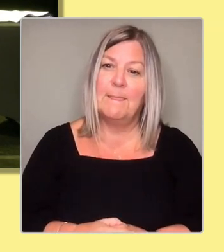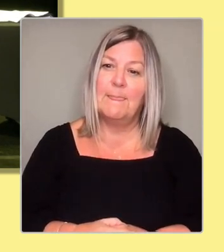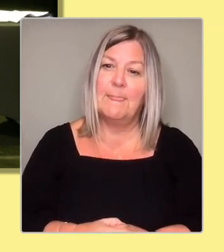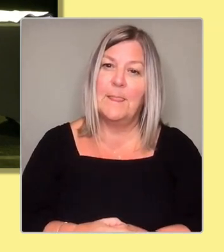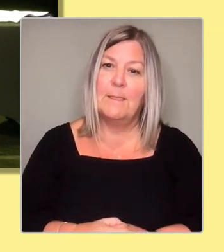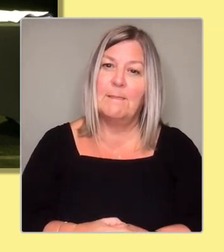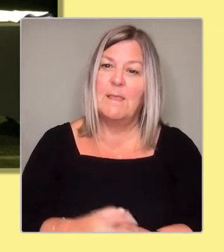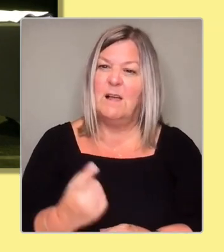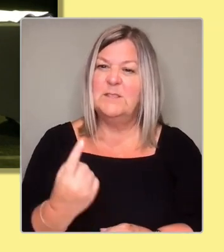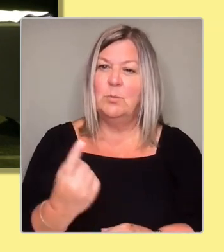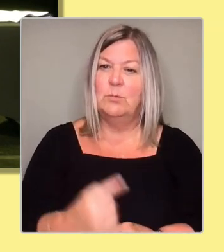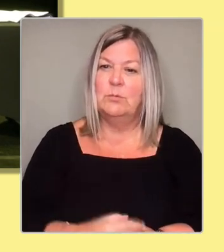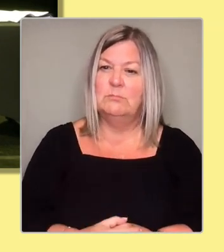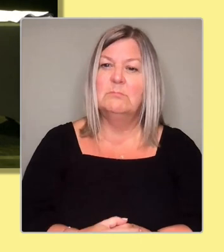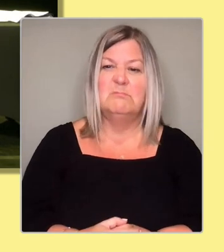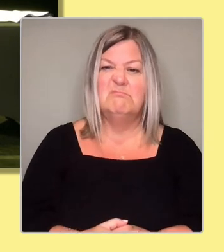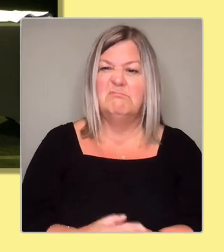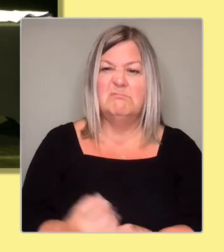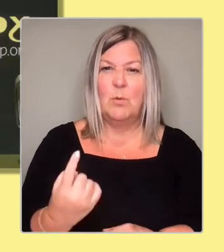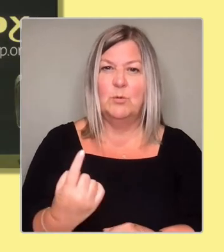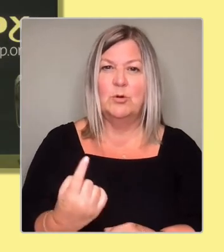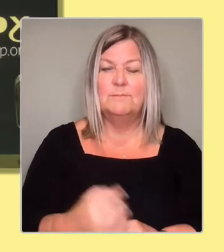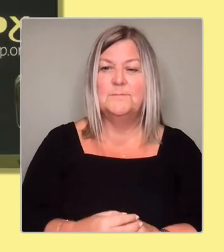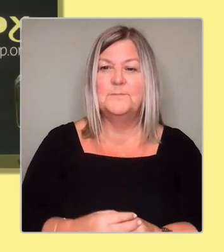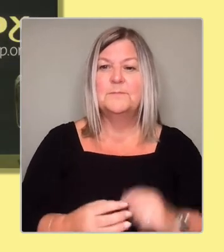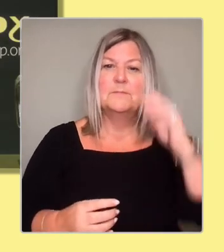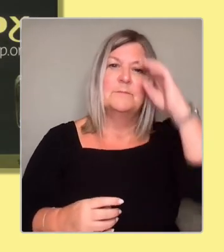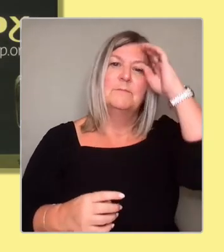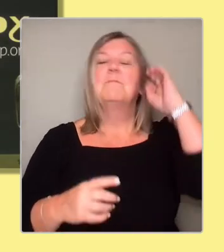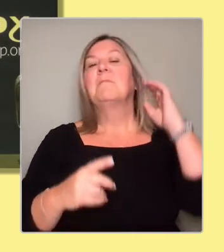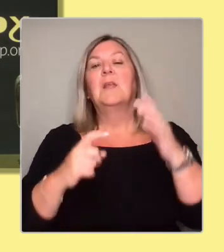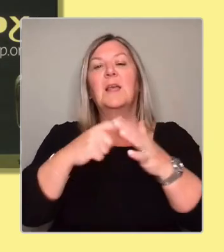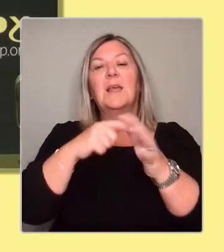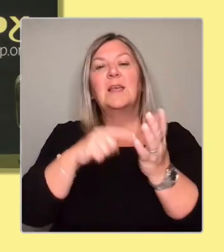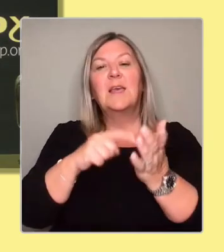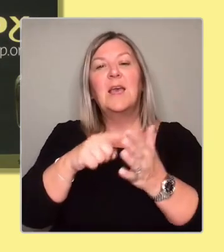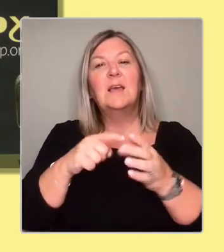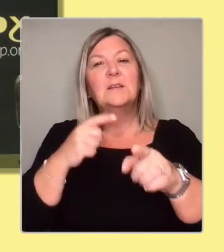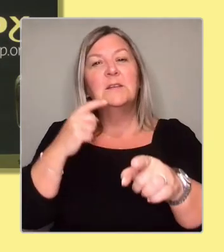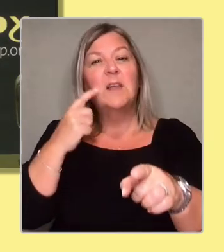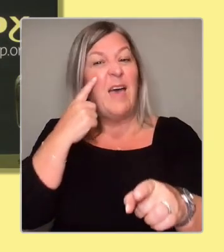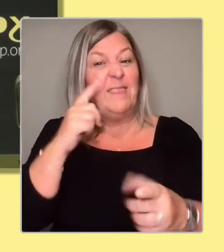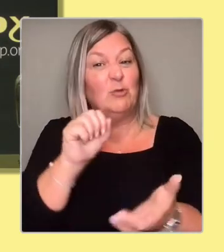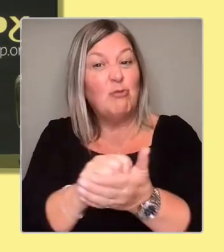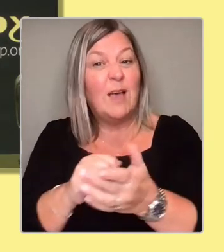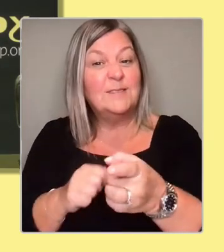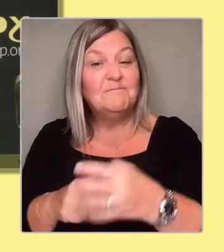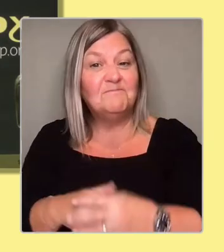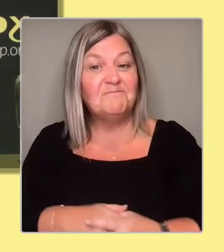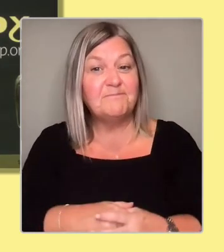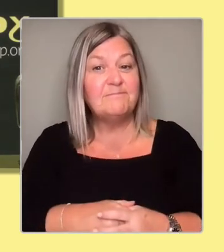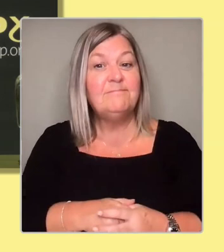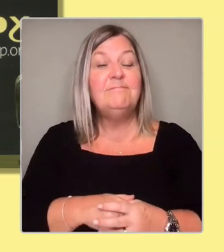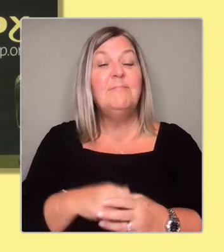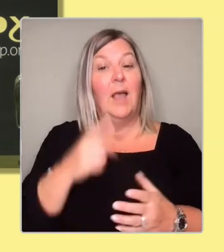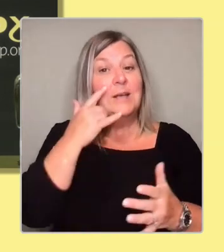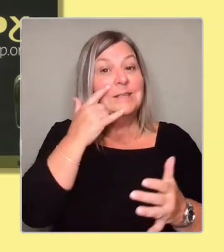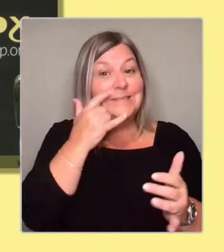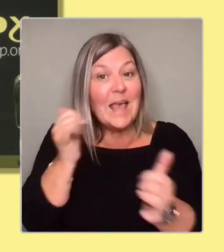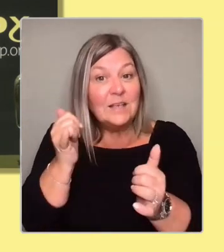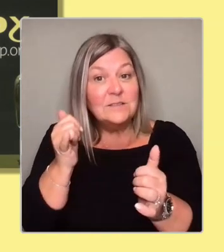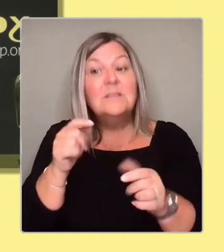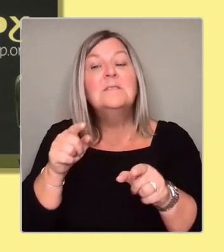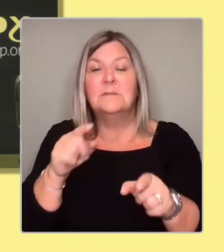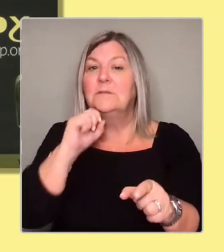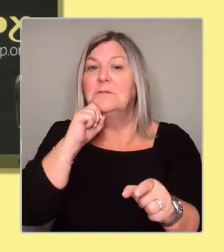And Kate. Daniel, I think you're right. I think that the census will come out and say what you think it